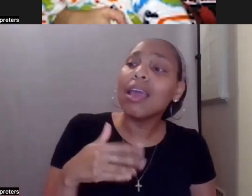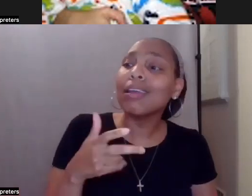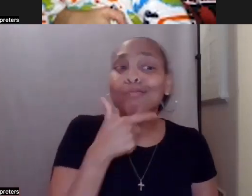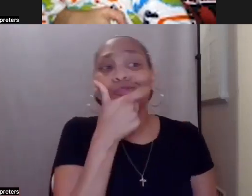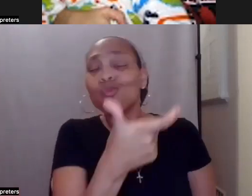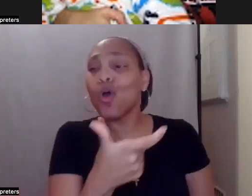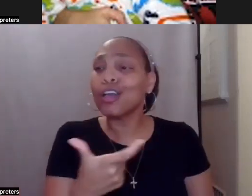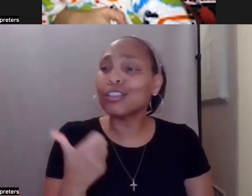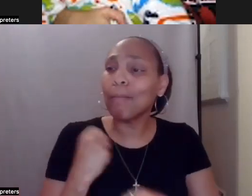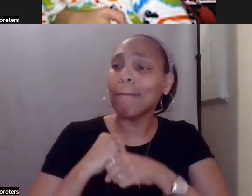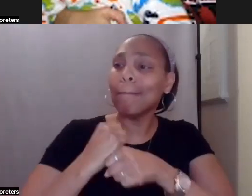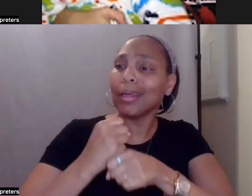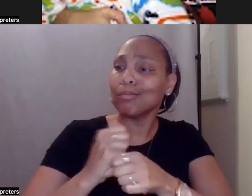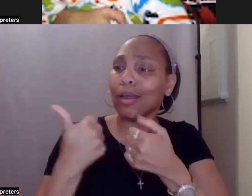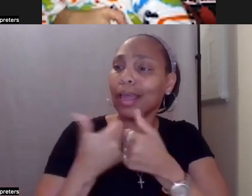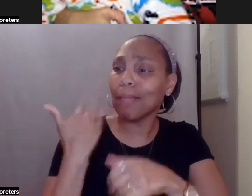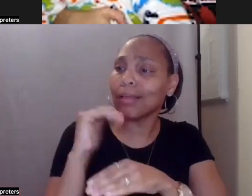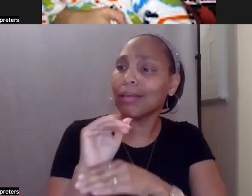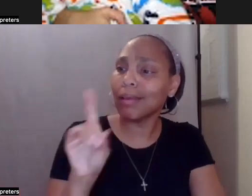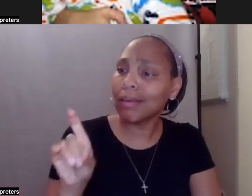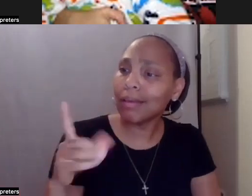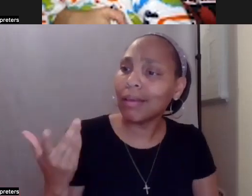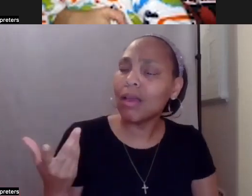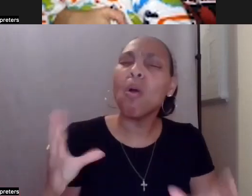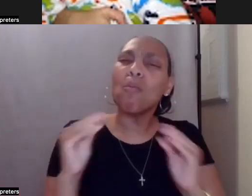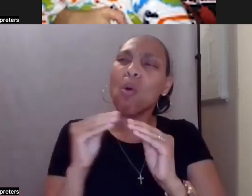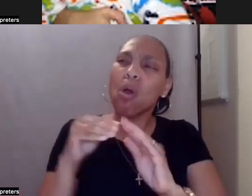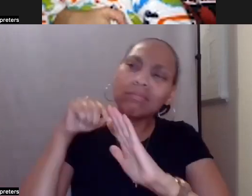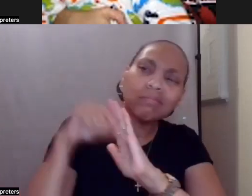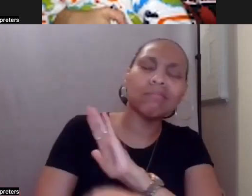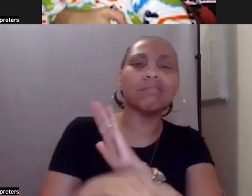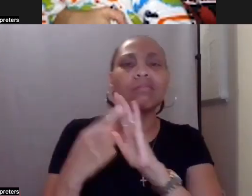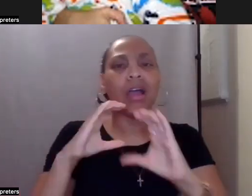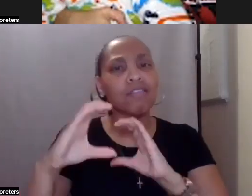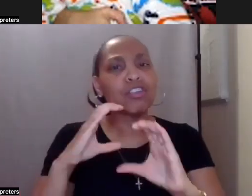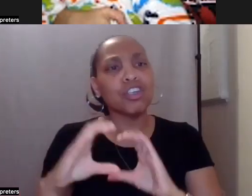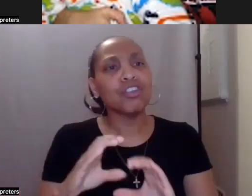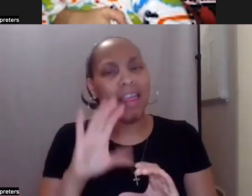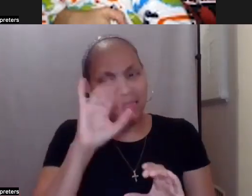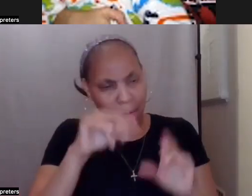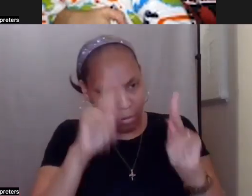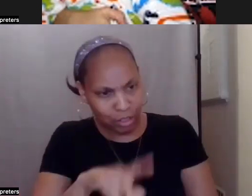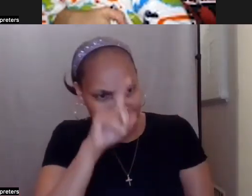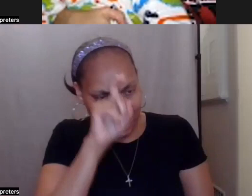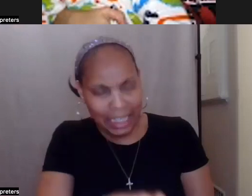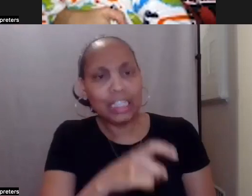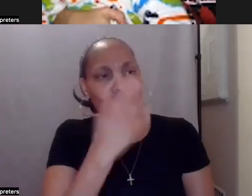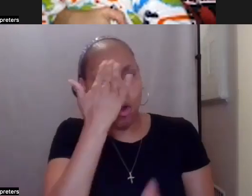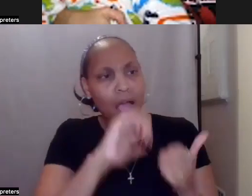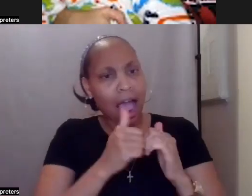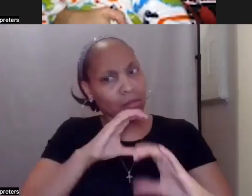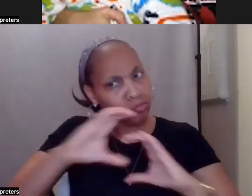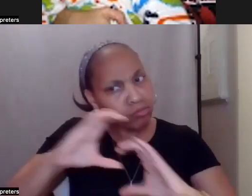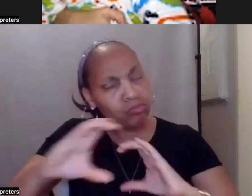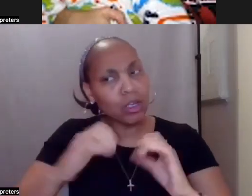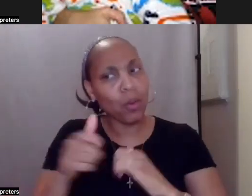Has to be a real detailed conversation. So these are the things that are important to Joe. He wants people to support him.